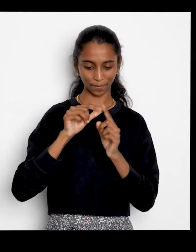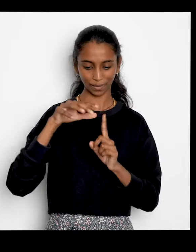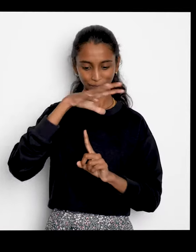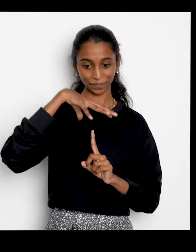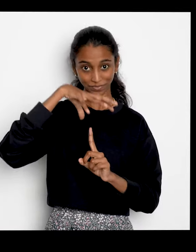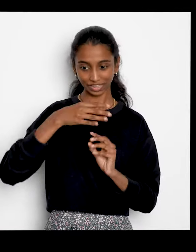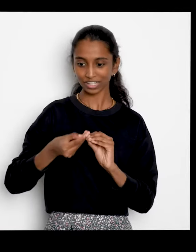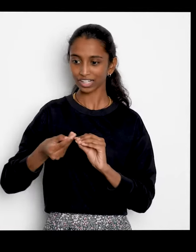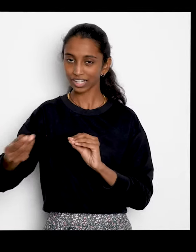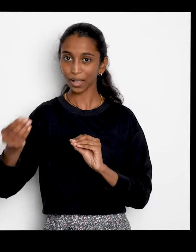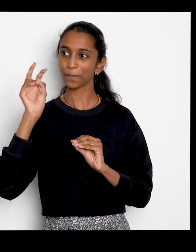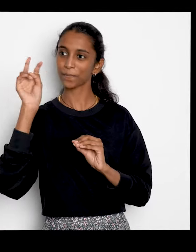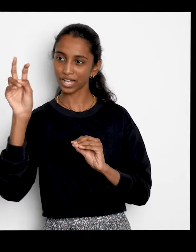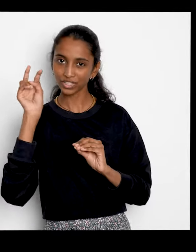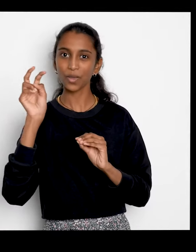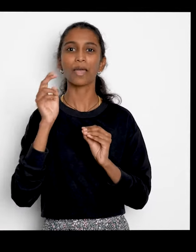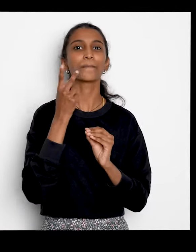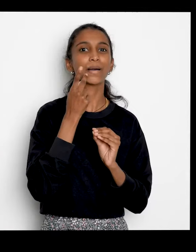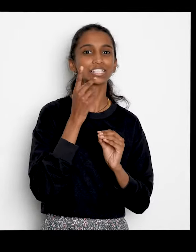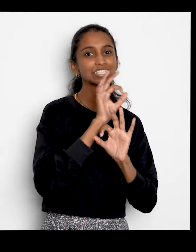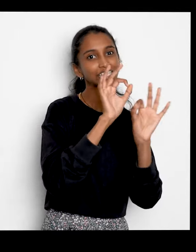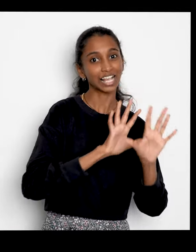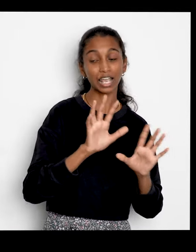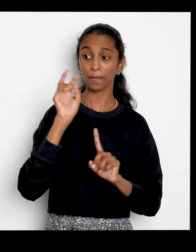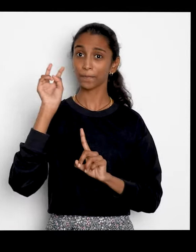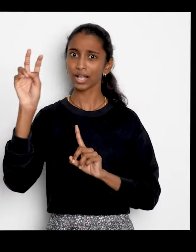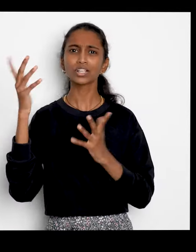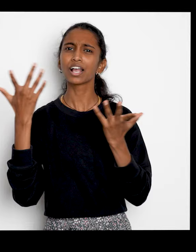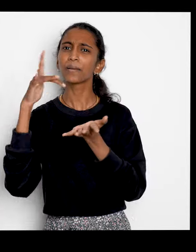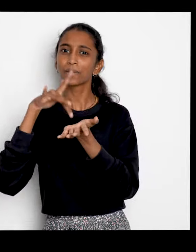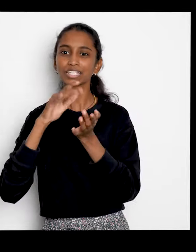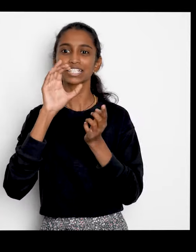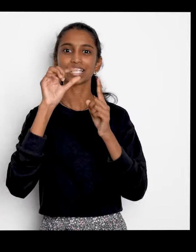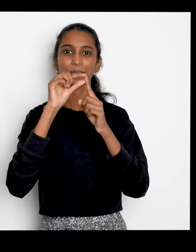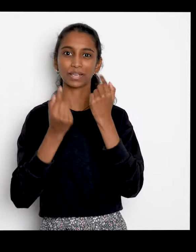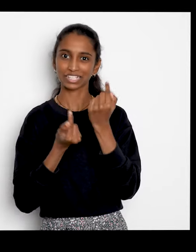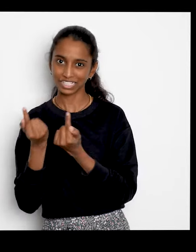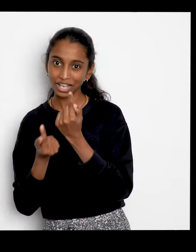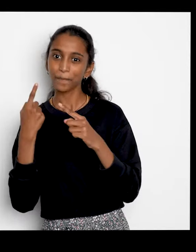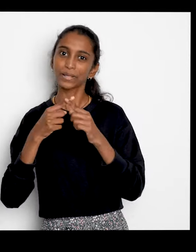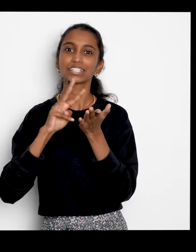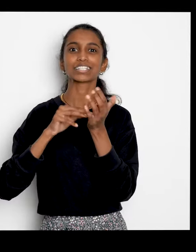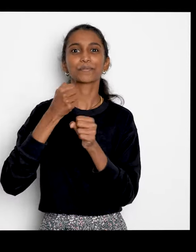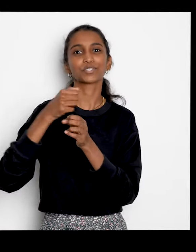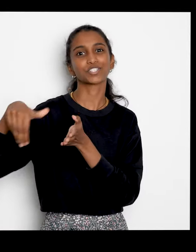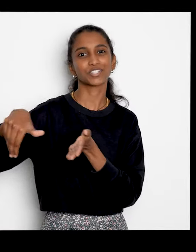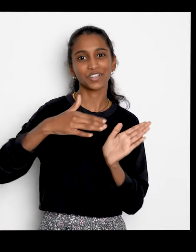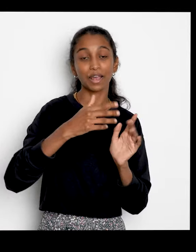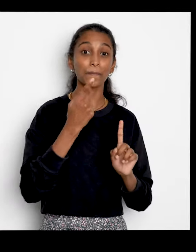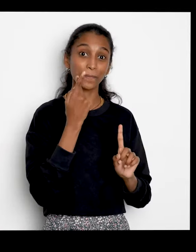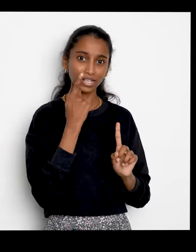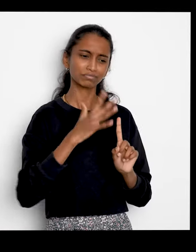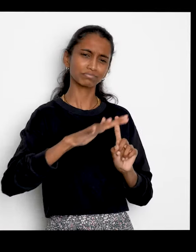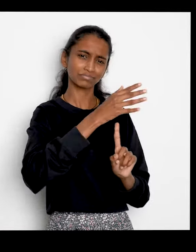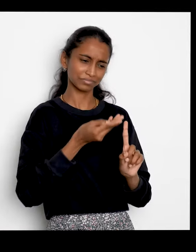and the public bus service, with Metro stations at Caban Park and MG Road, and many bus stops in a close radius